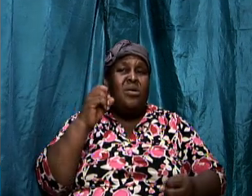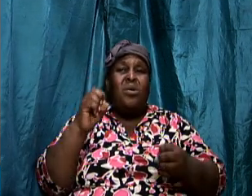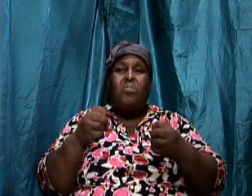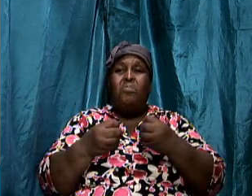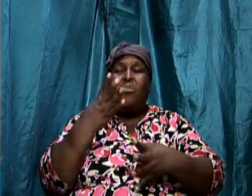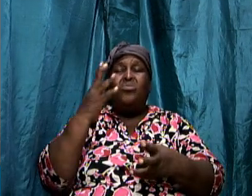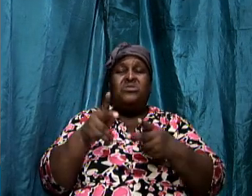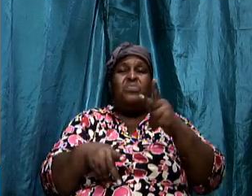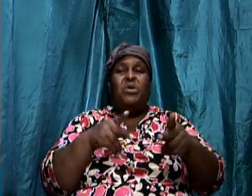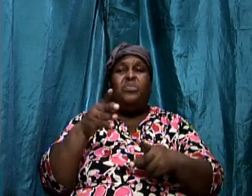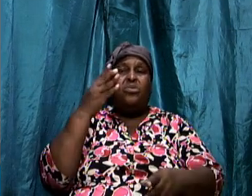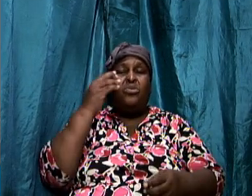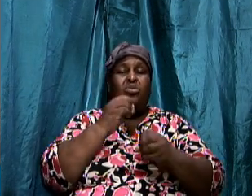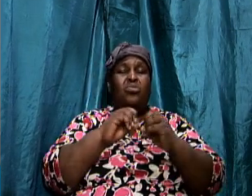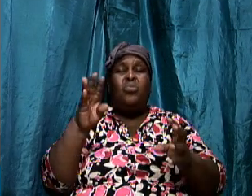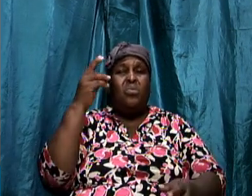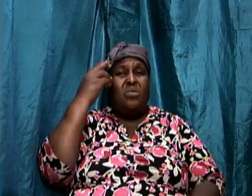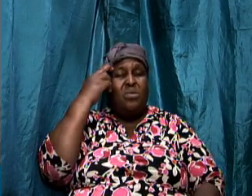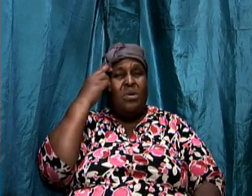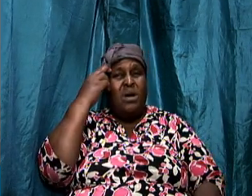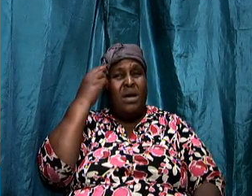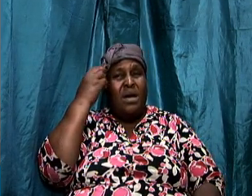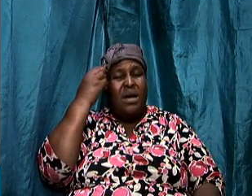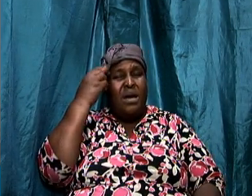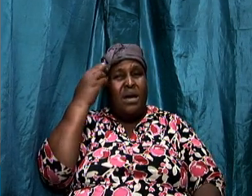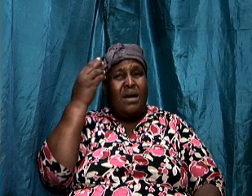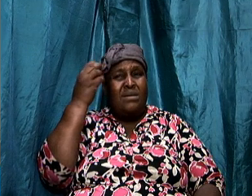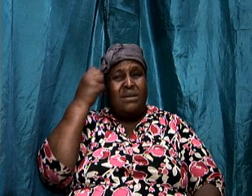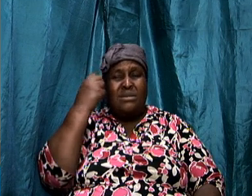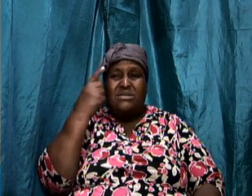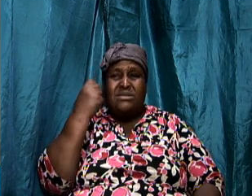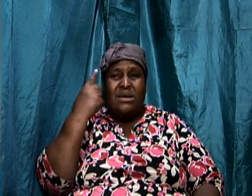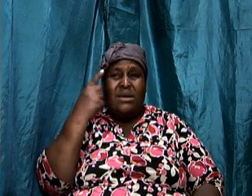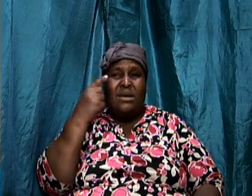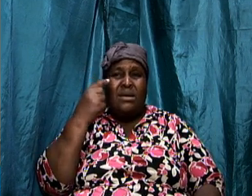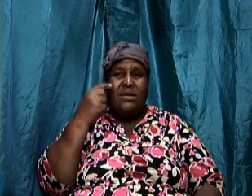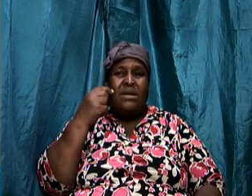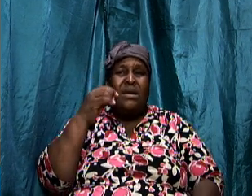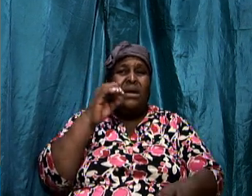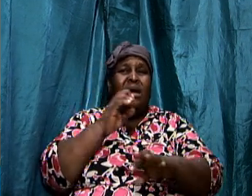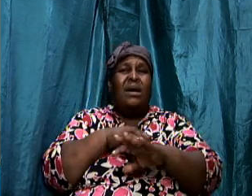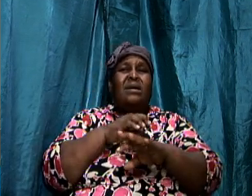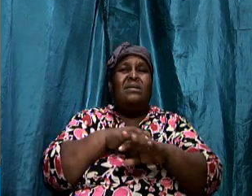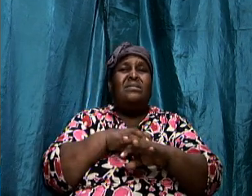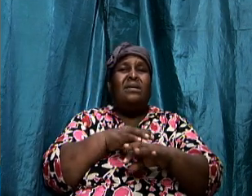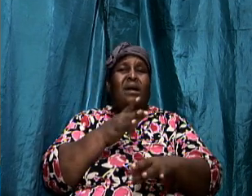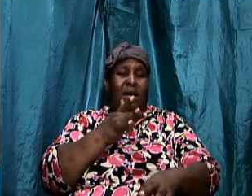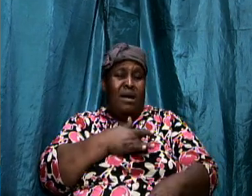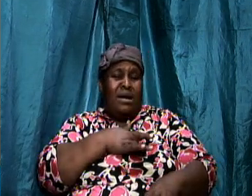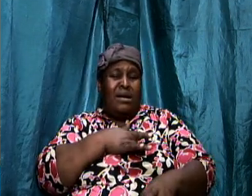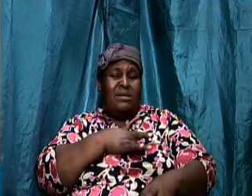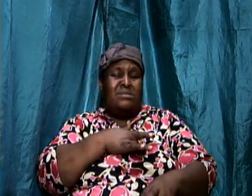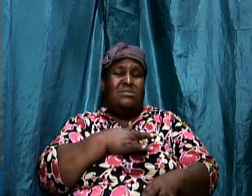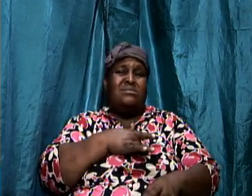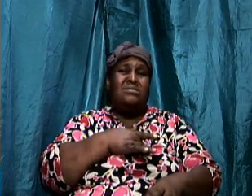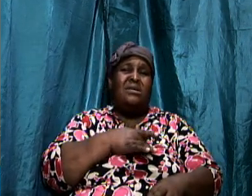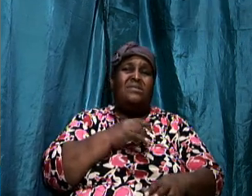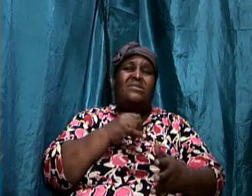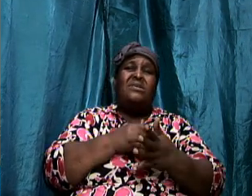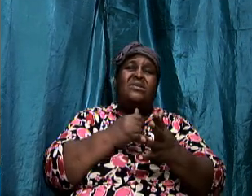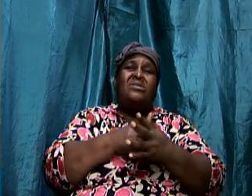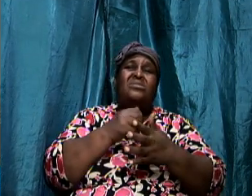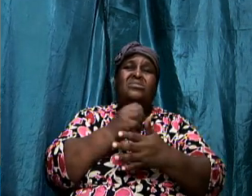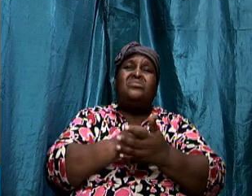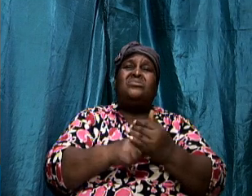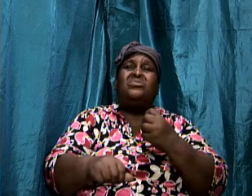when it speaks to adversary at the heart at the root of it is someone